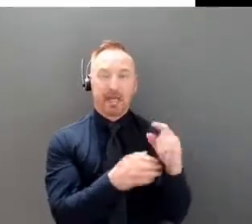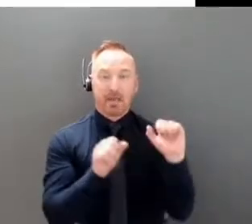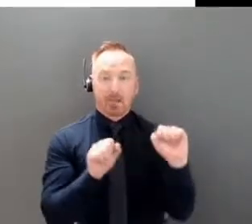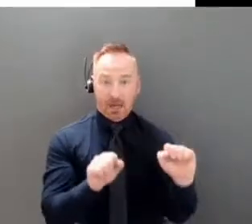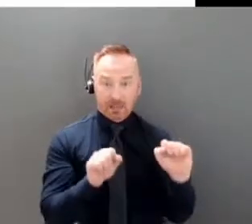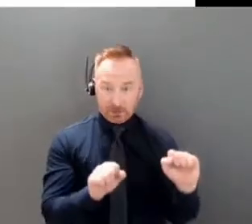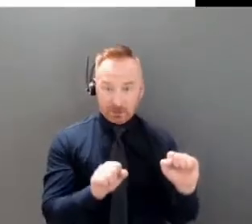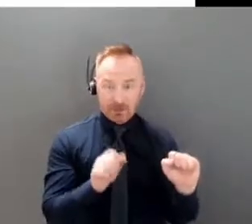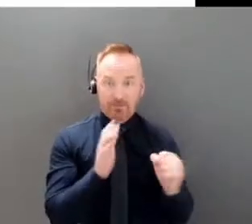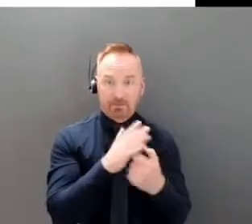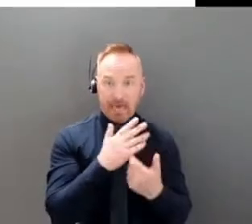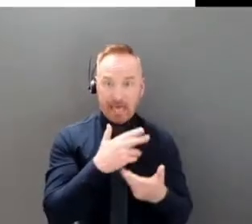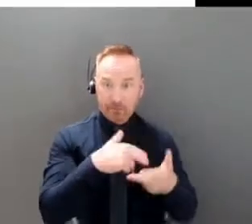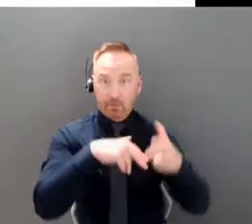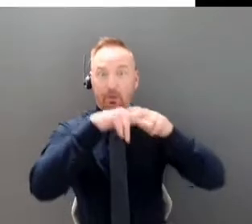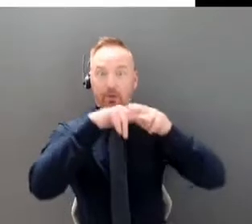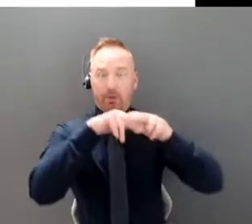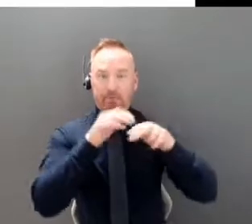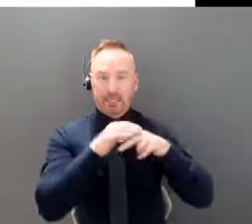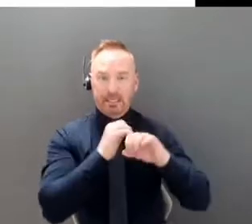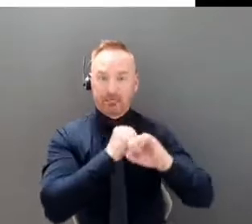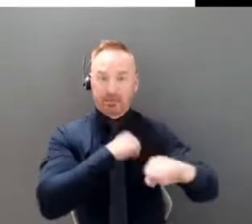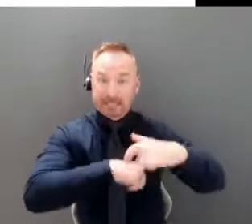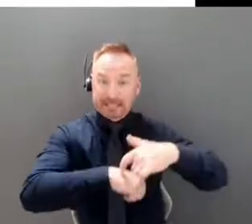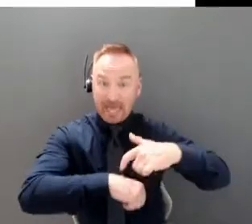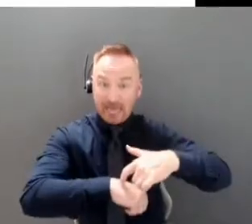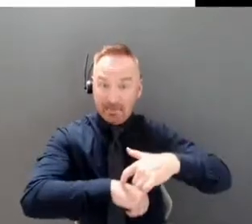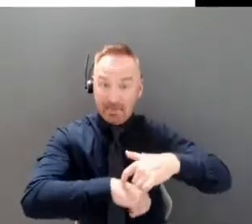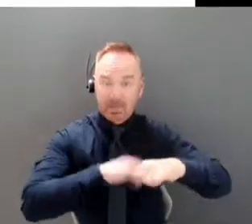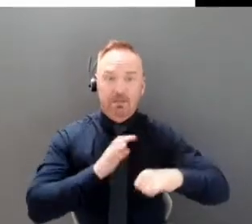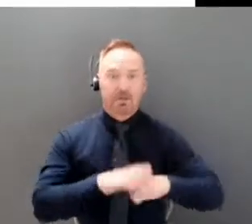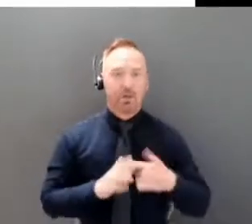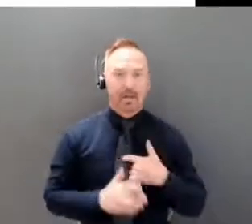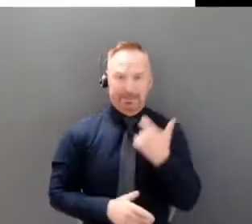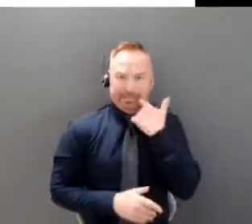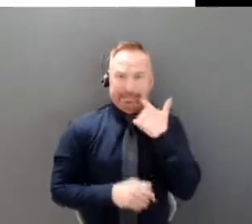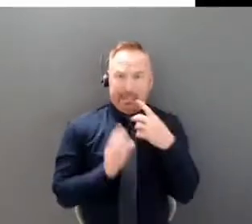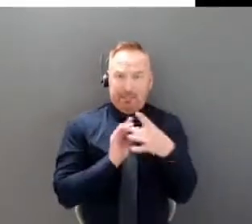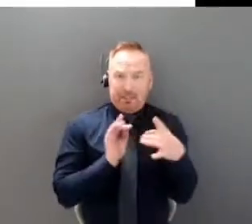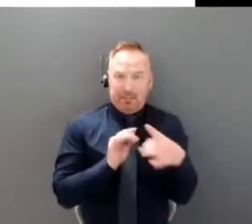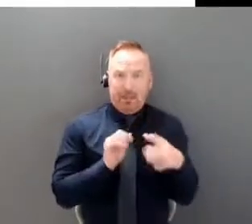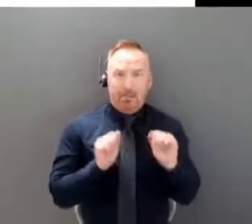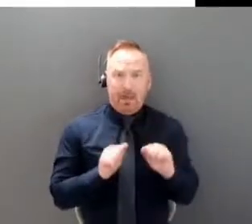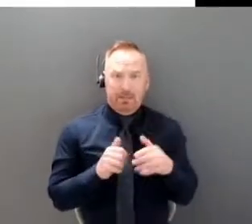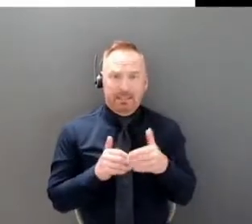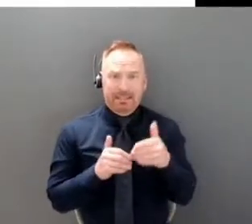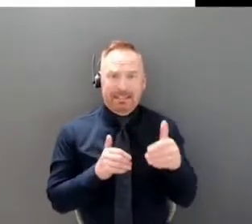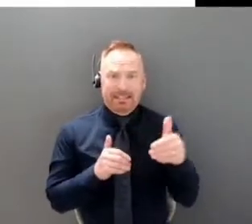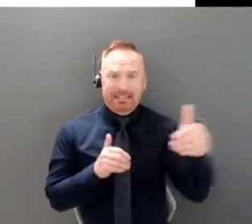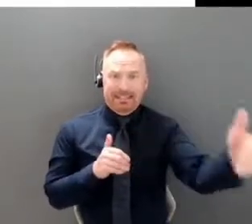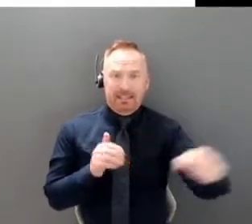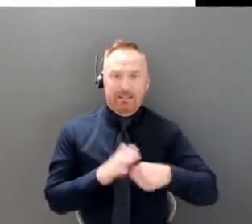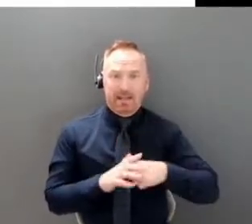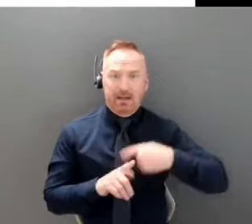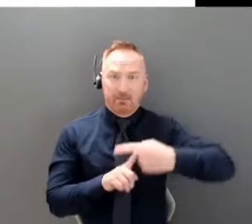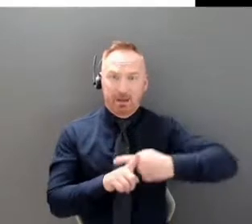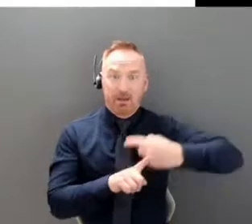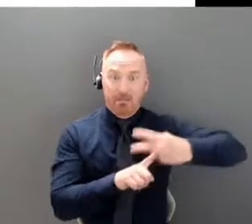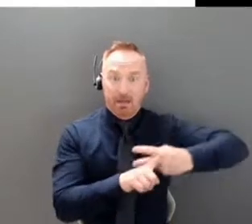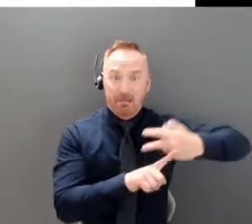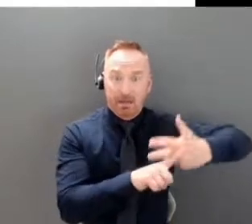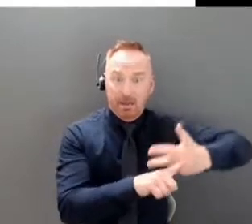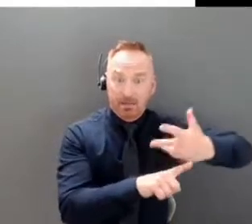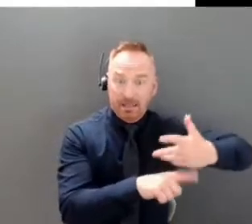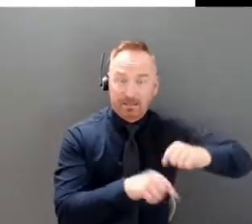a longer time. So when I refer to that this could go on for months and this could be lots of cases a day for months that's